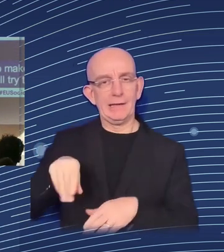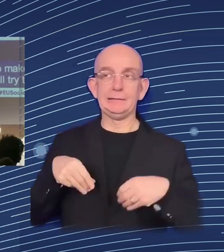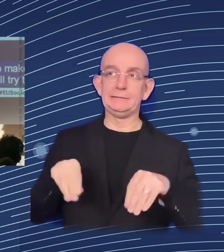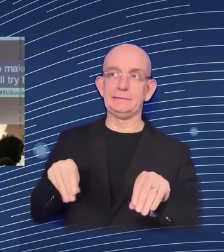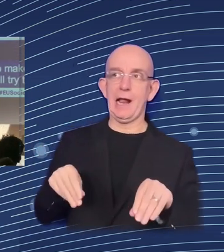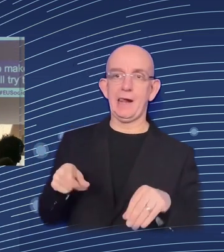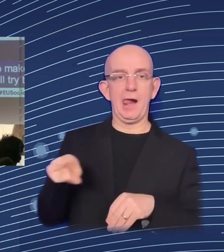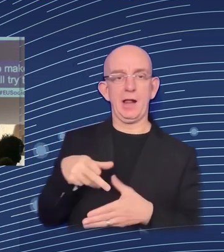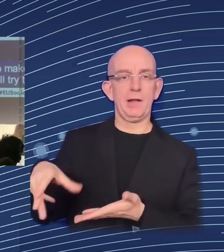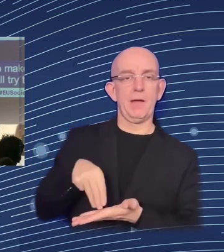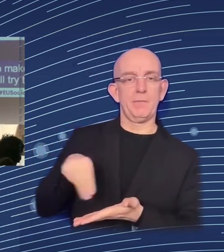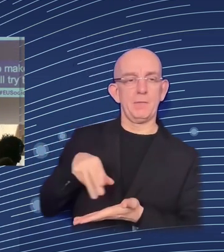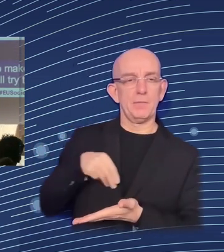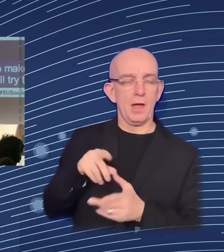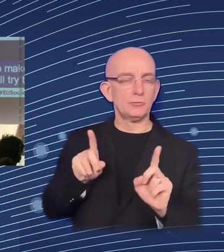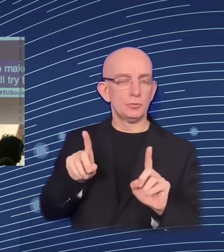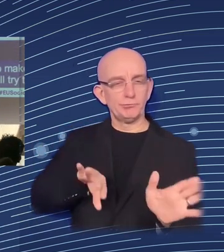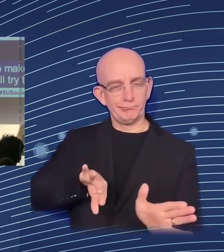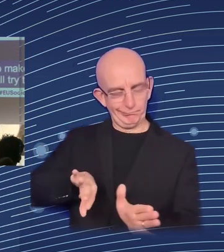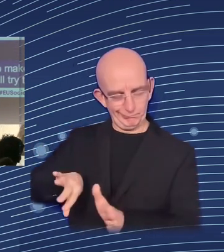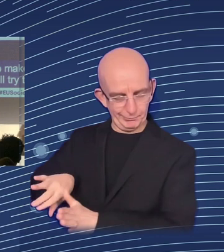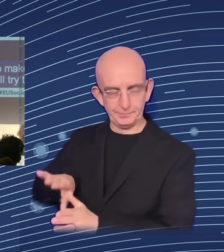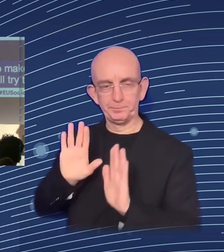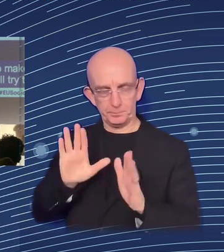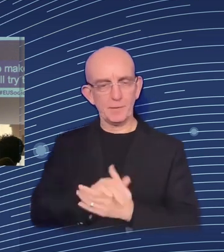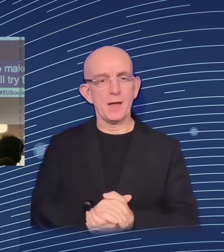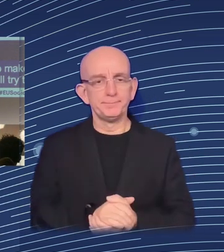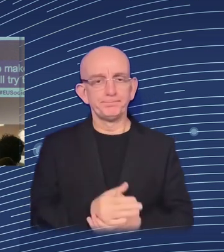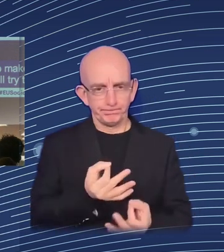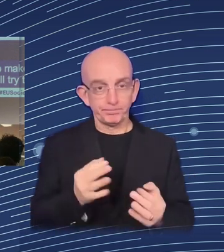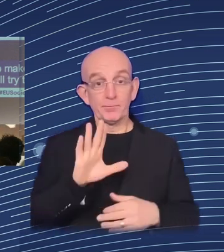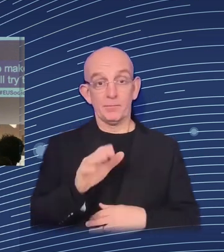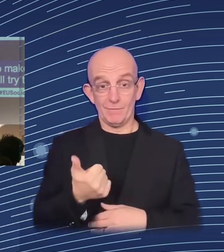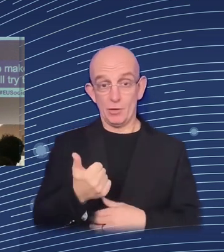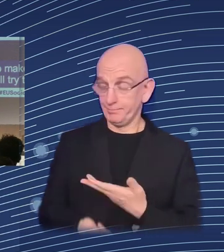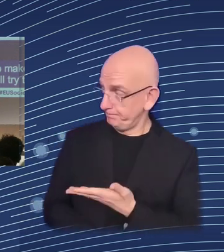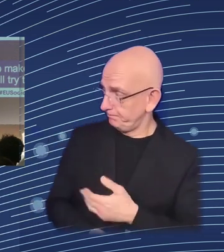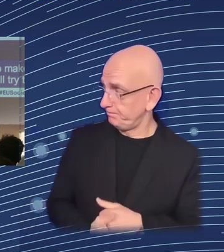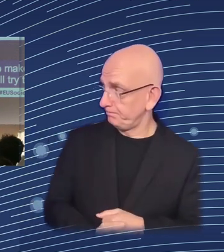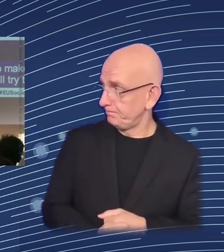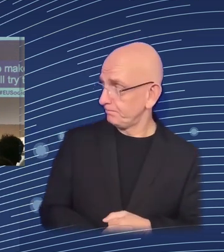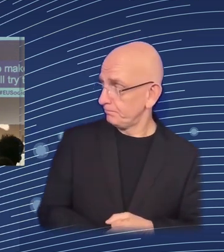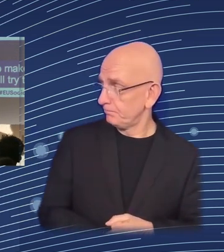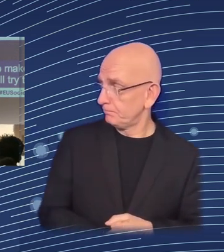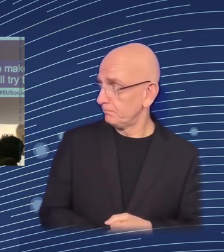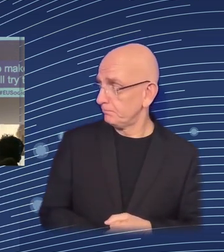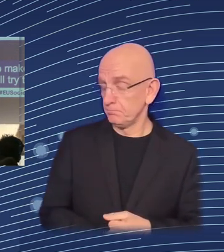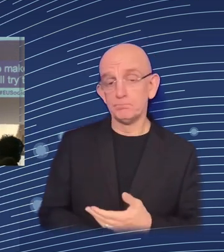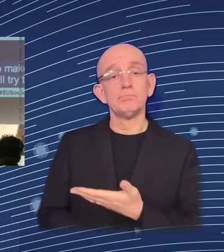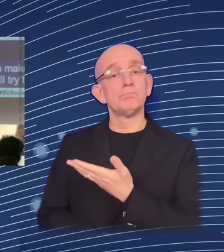Okay. Okay. So, here's the first slide. So, I would like to put the discussion into a more general